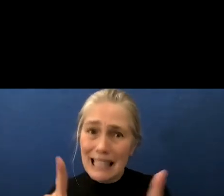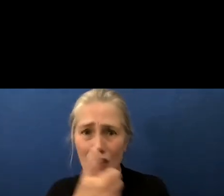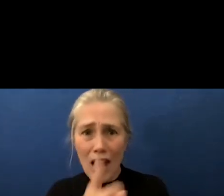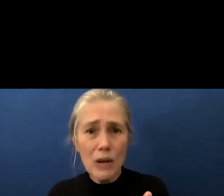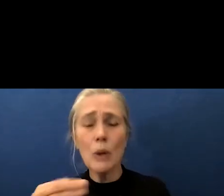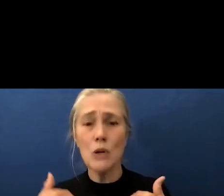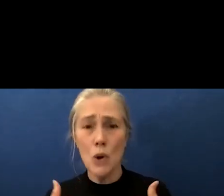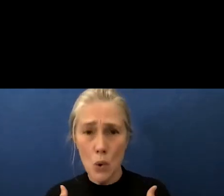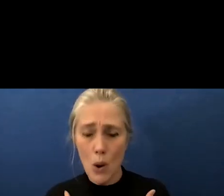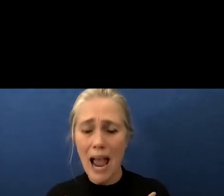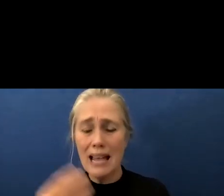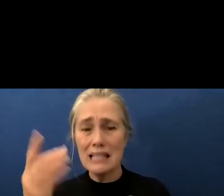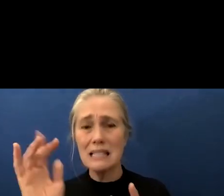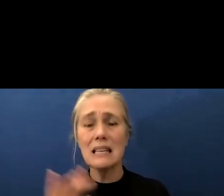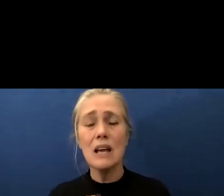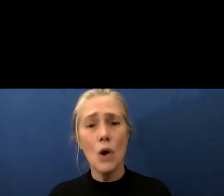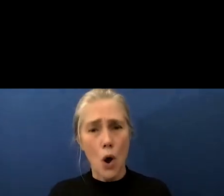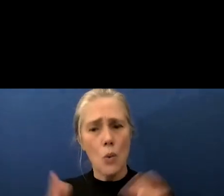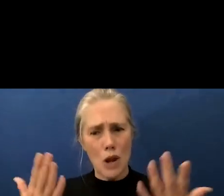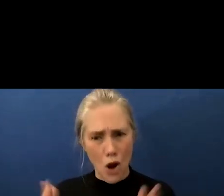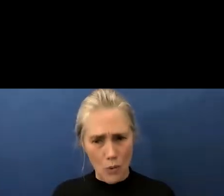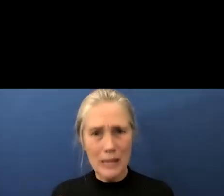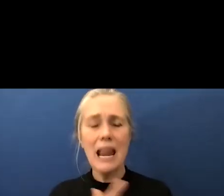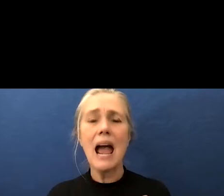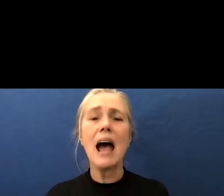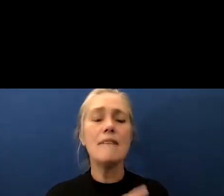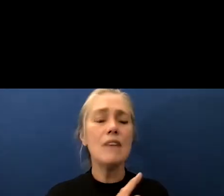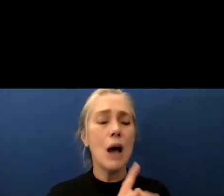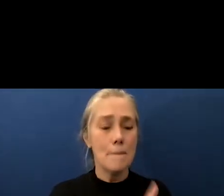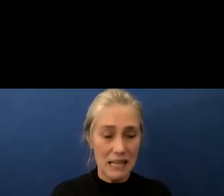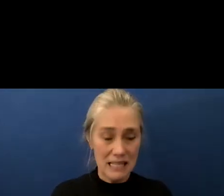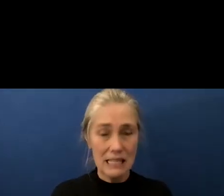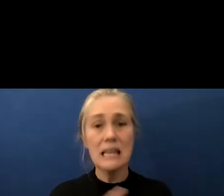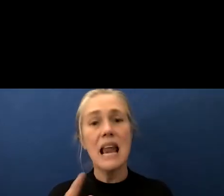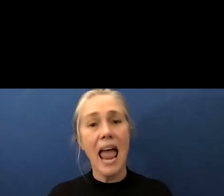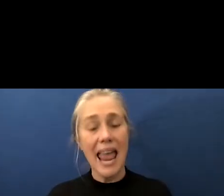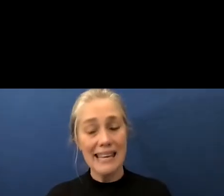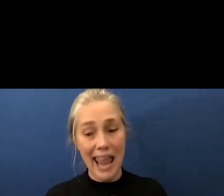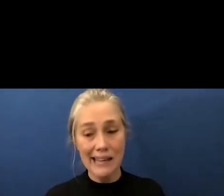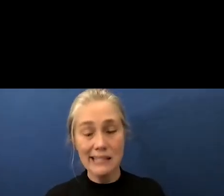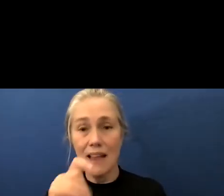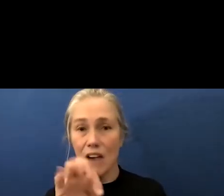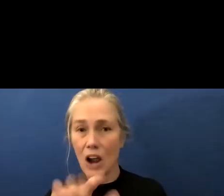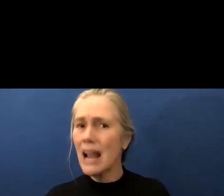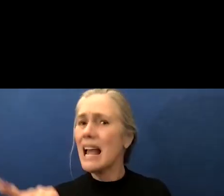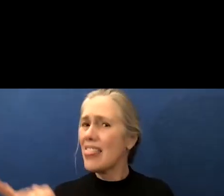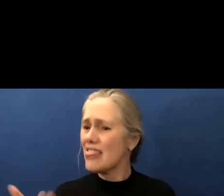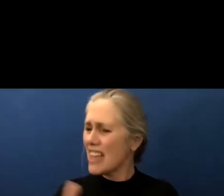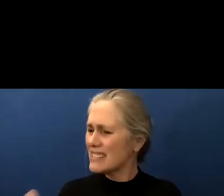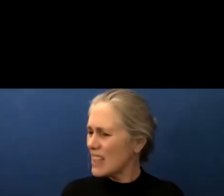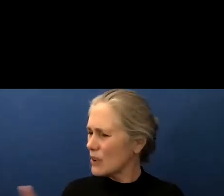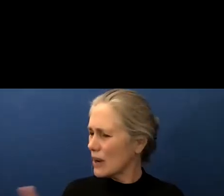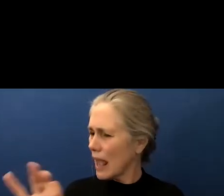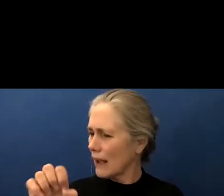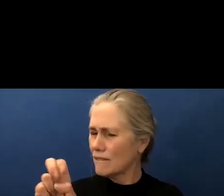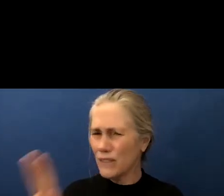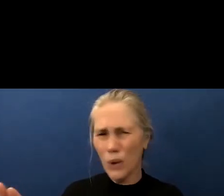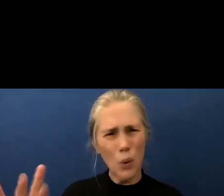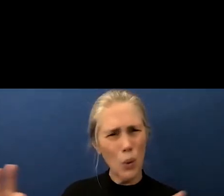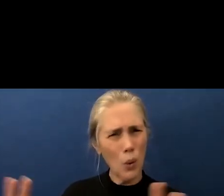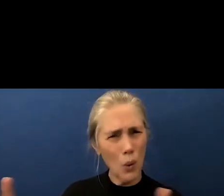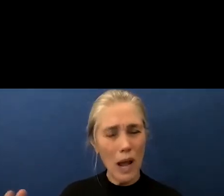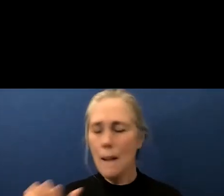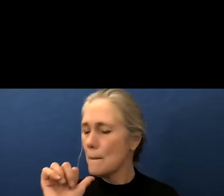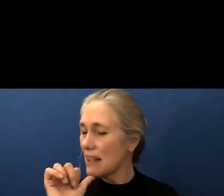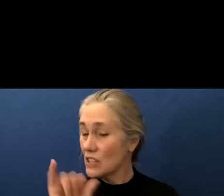immunity vaccines and antivirals we're speaking of a death rate that's similar to the flu but the hysteria is off the charts hysteria not consistent